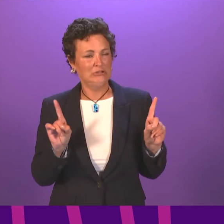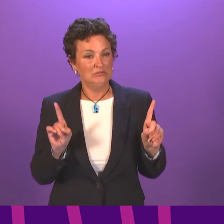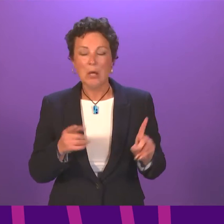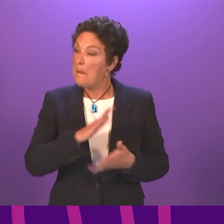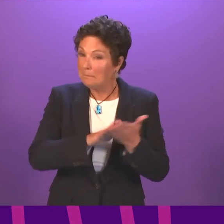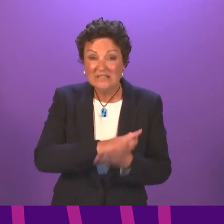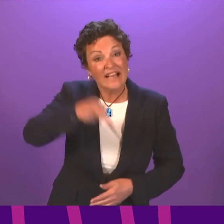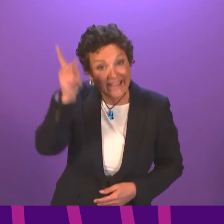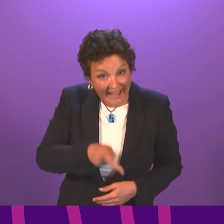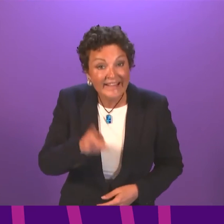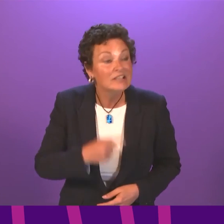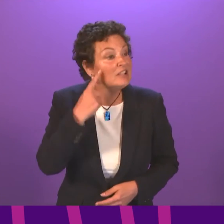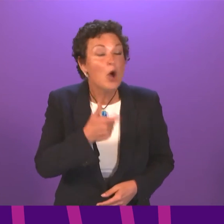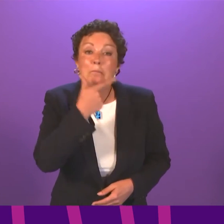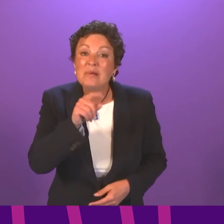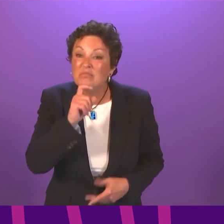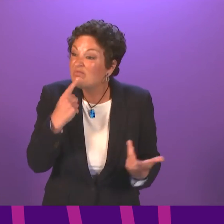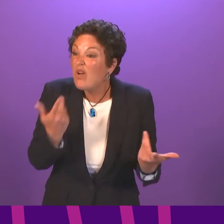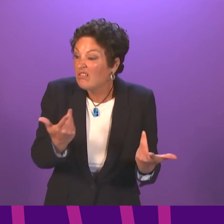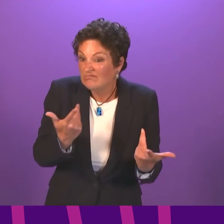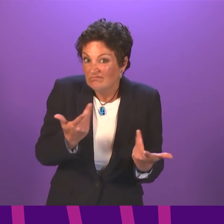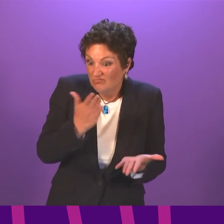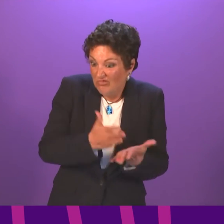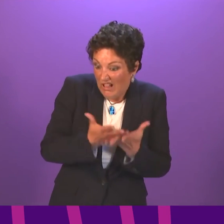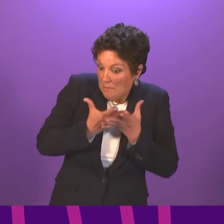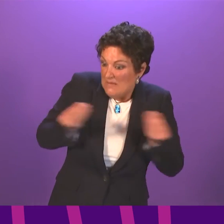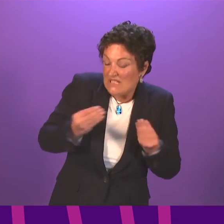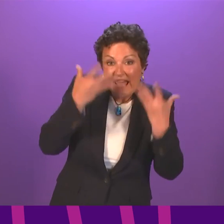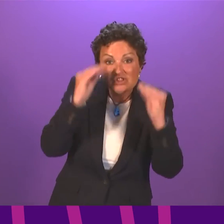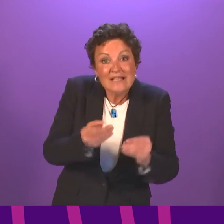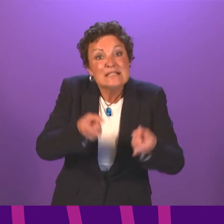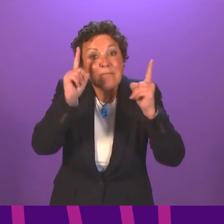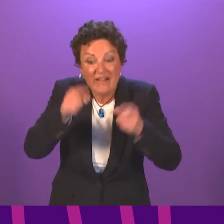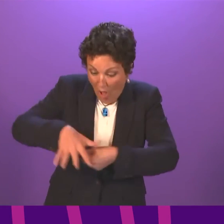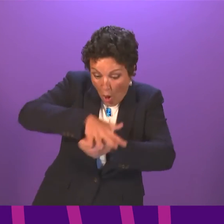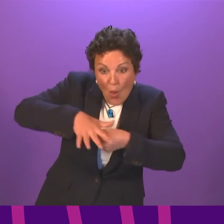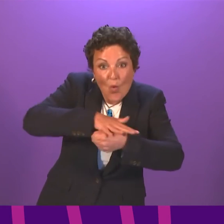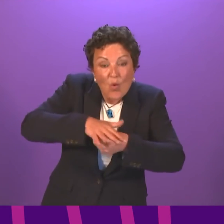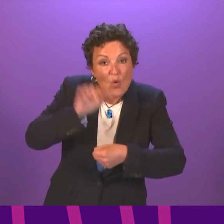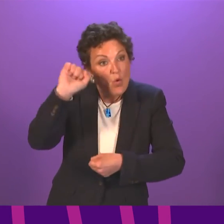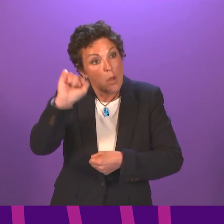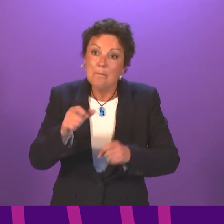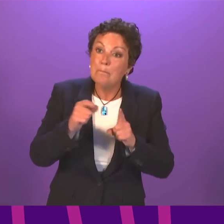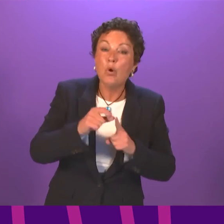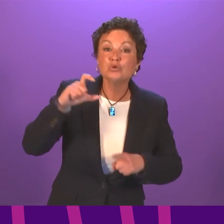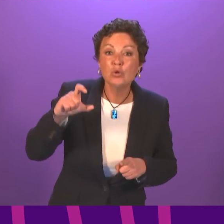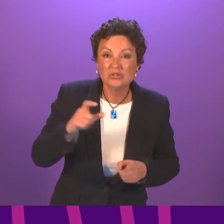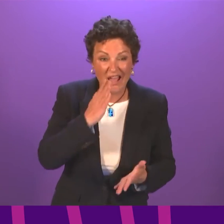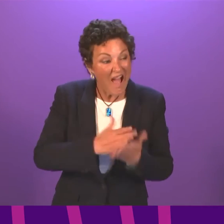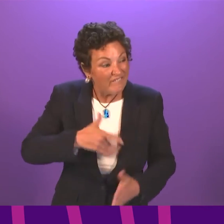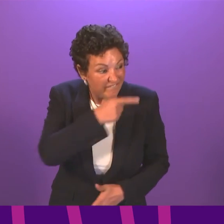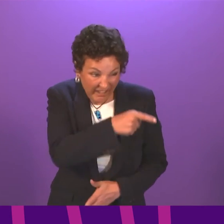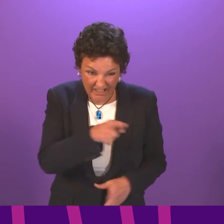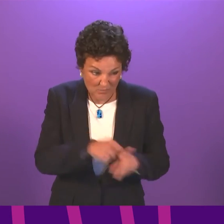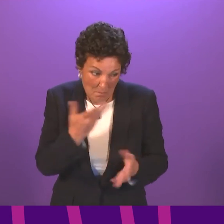again, young people will lose out based solely on where they go to school. This is the same shambles as last year, it's just more sleek it.